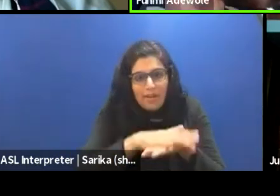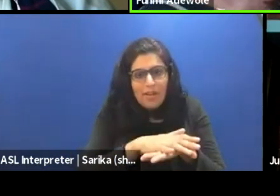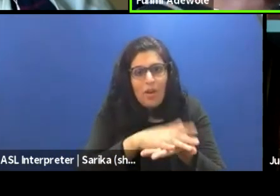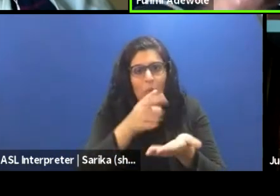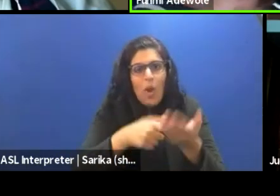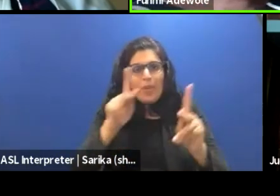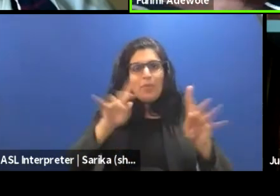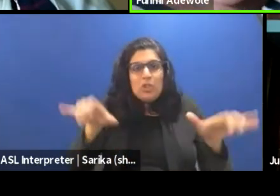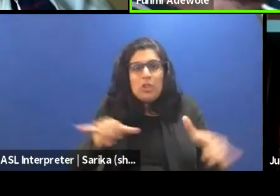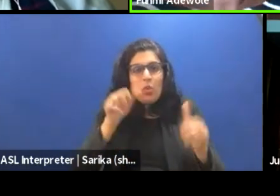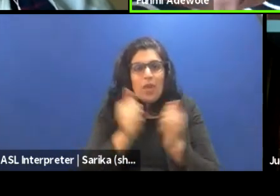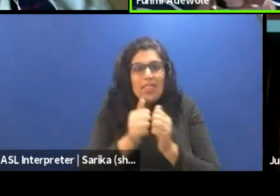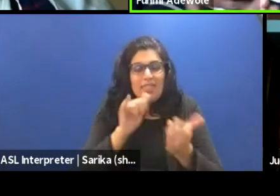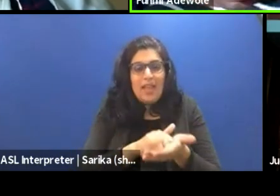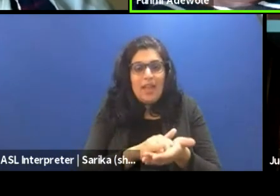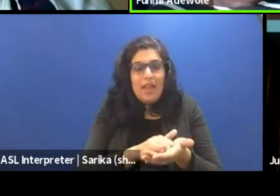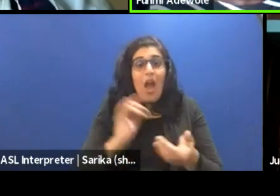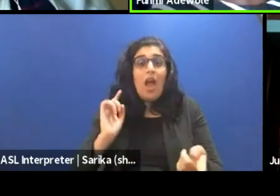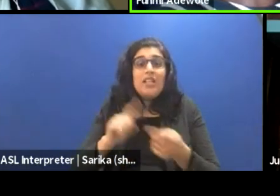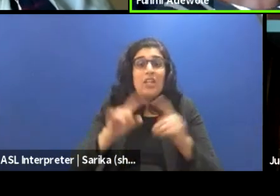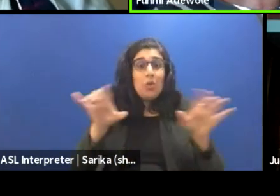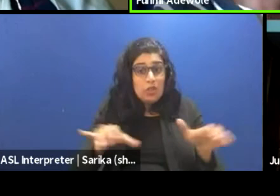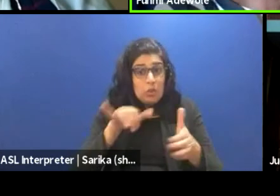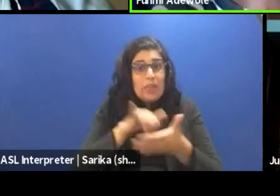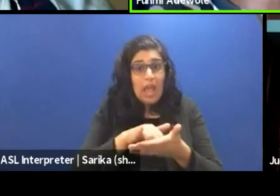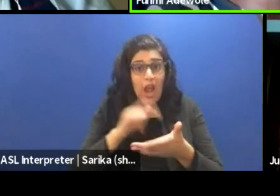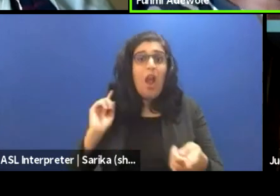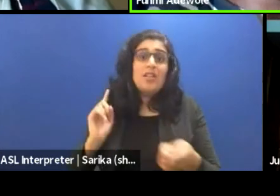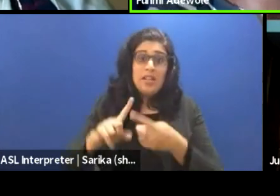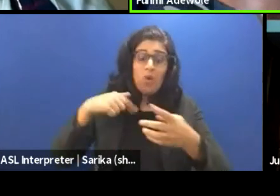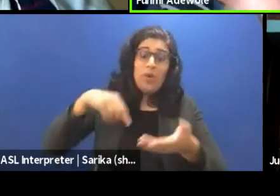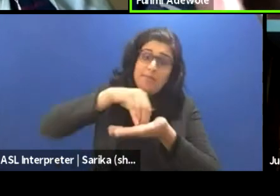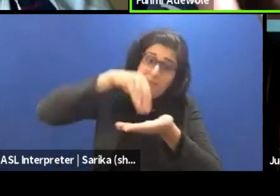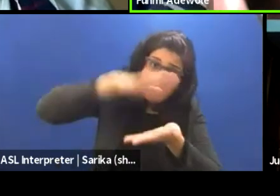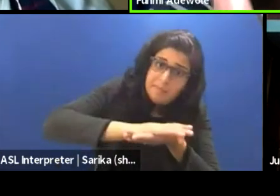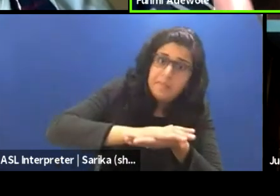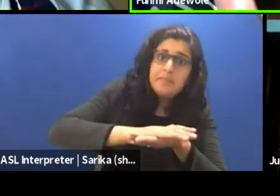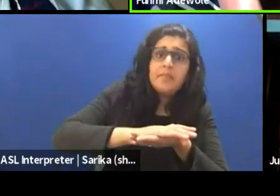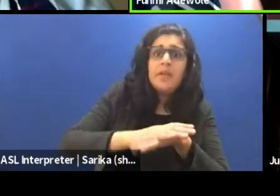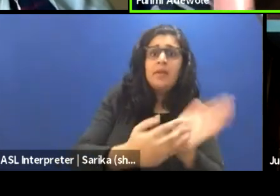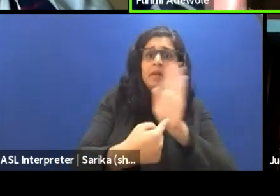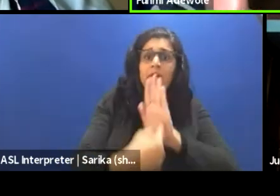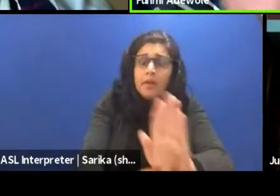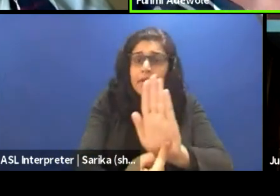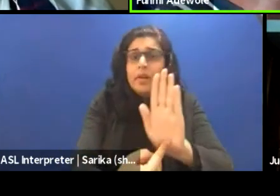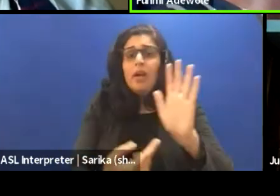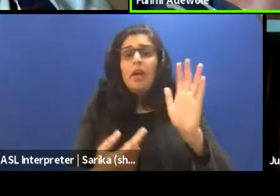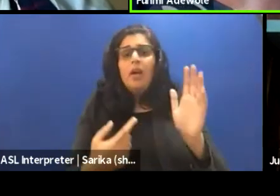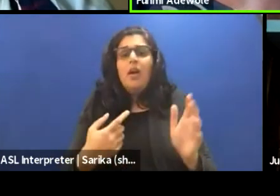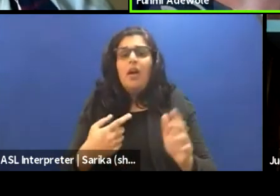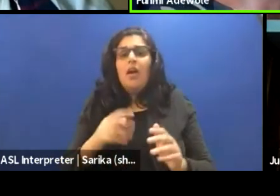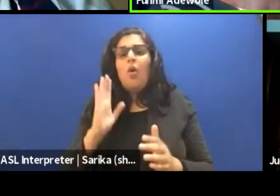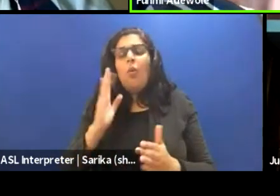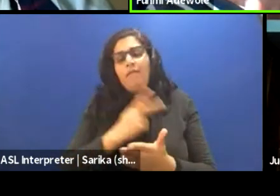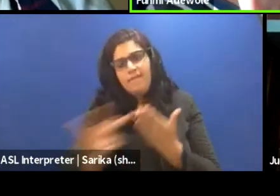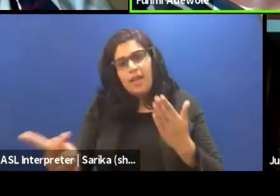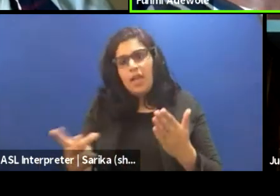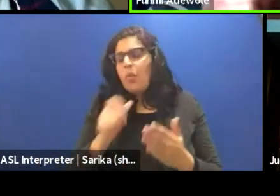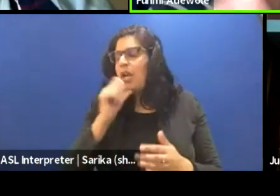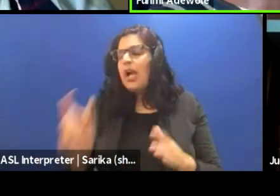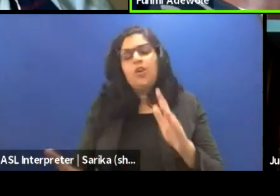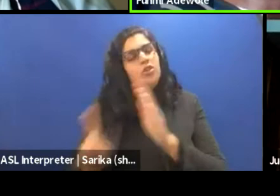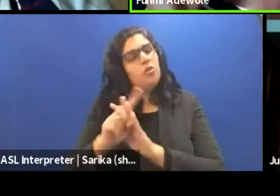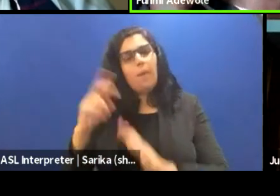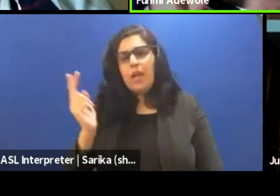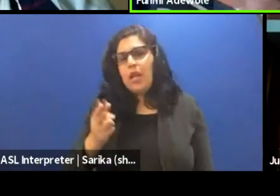And until we do that, we are going to feel we don't appear in these histories. Like